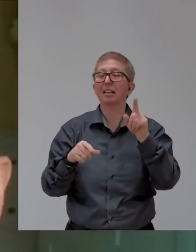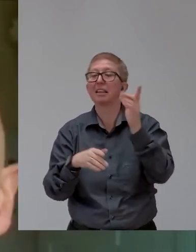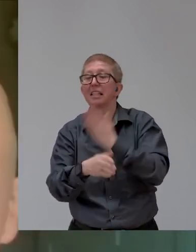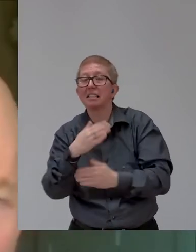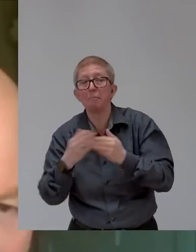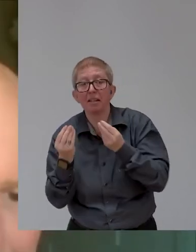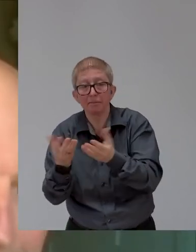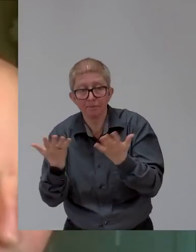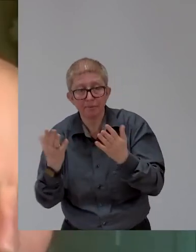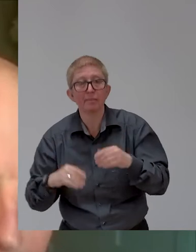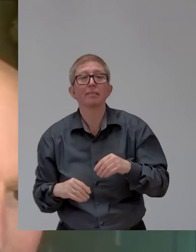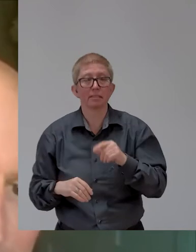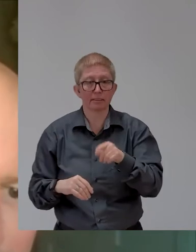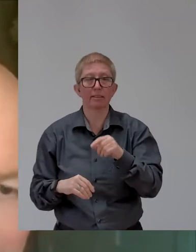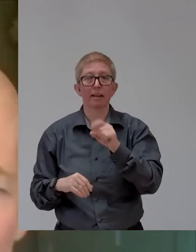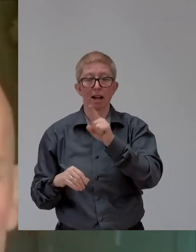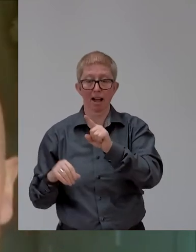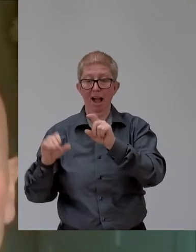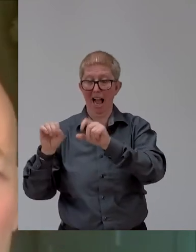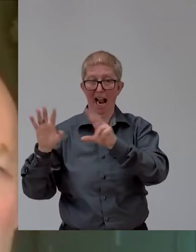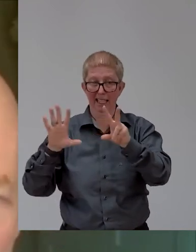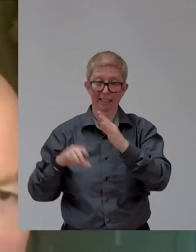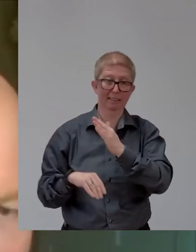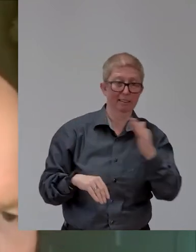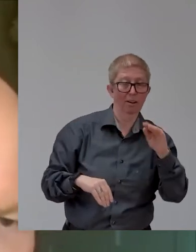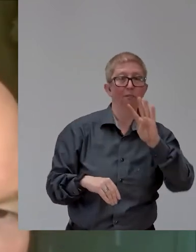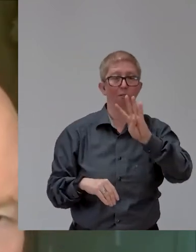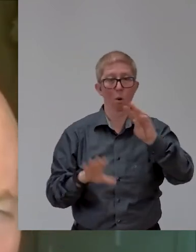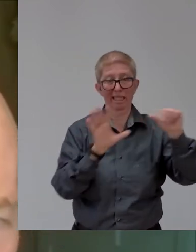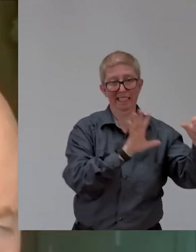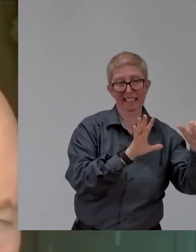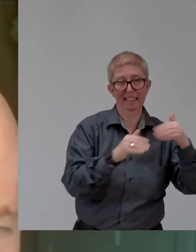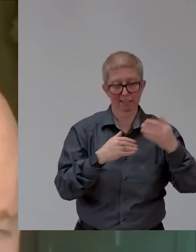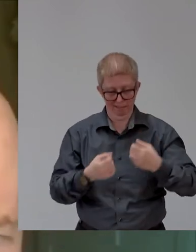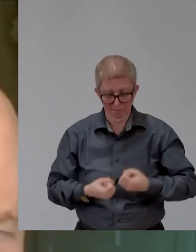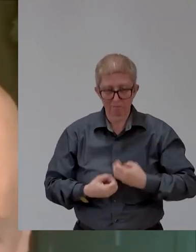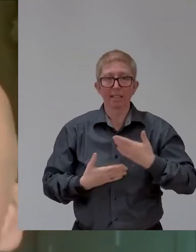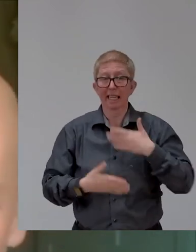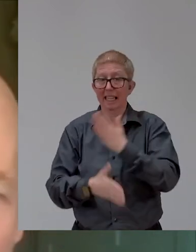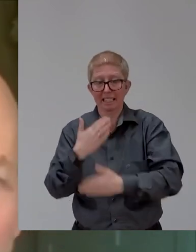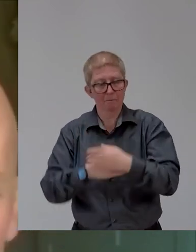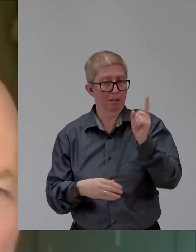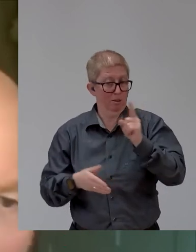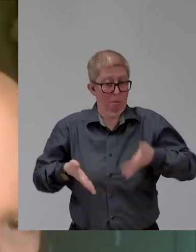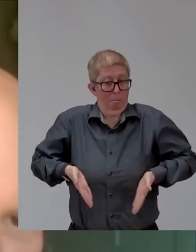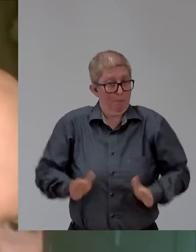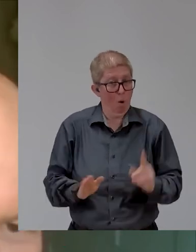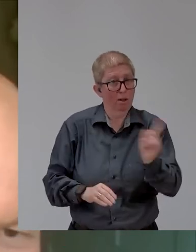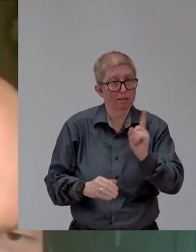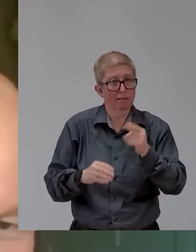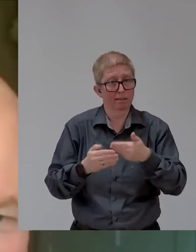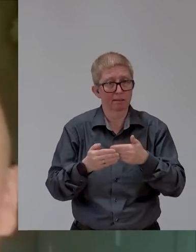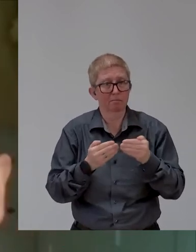know, they're often dealing with that disability. I mean, they feel very different to how they felt before. You know, clearly I do. I'm, I'm a lot